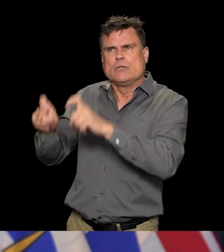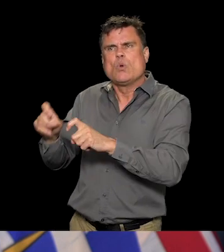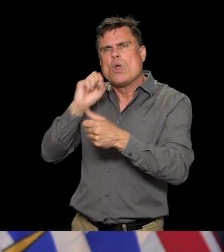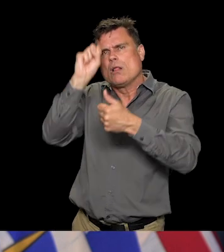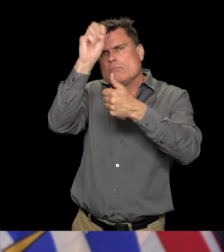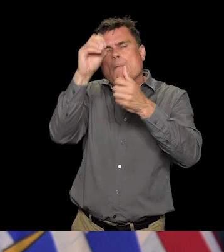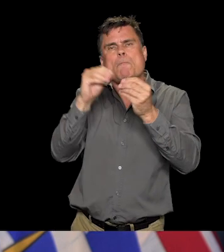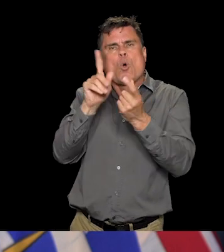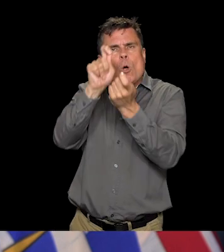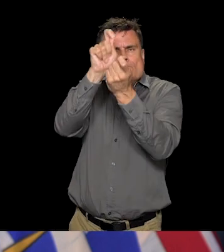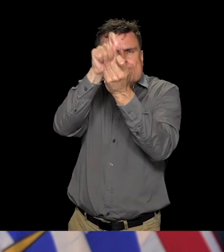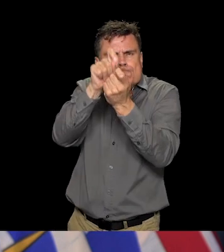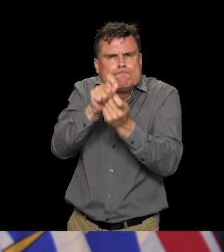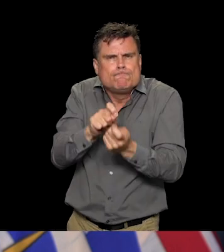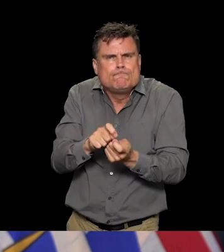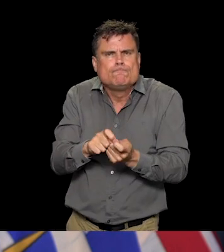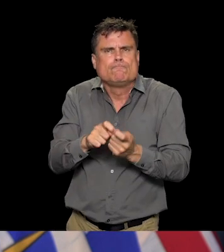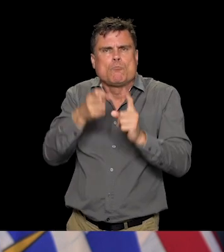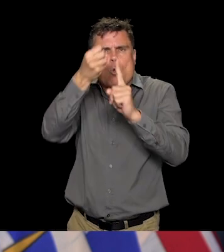Keith Baldry, Global News.